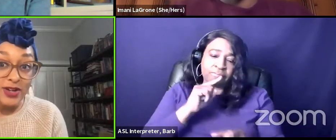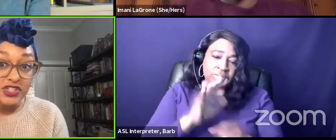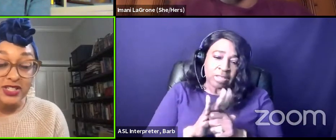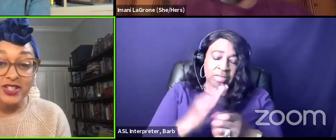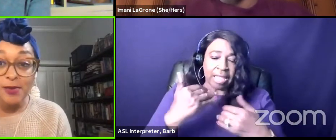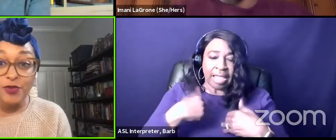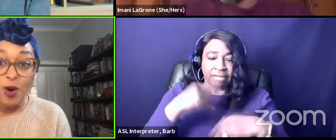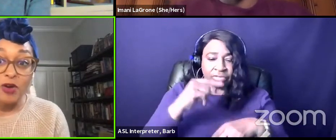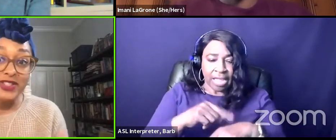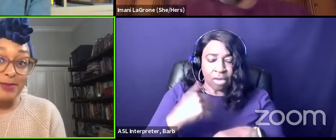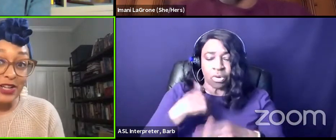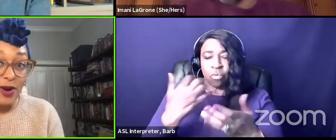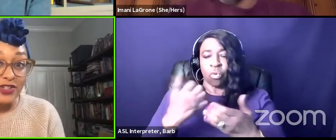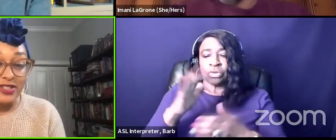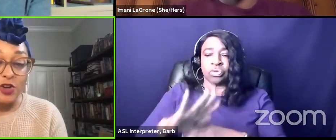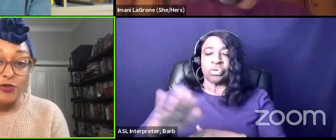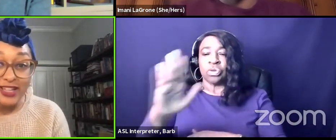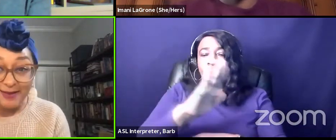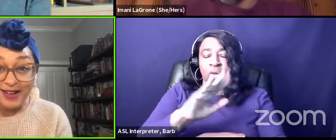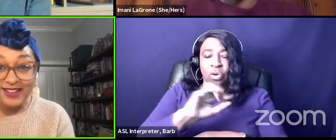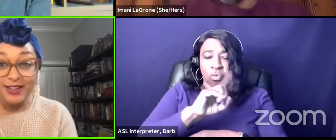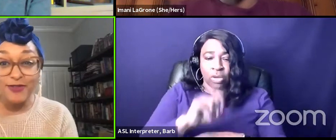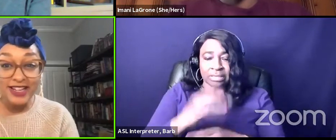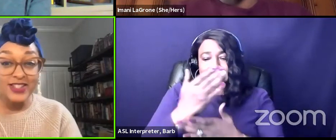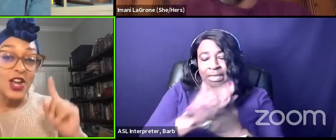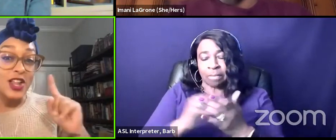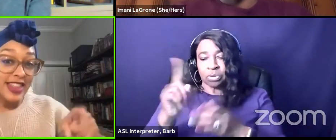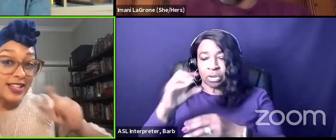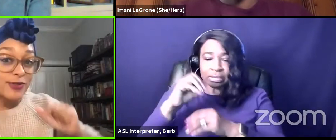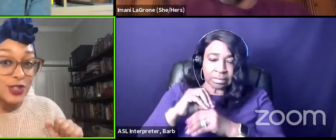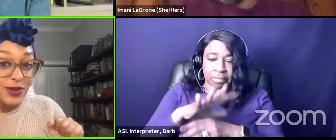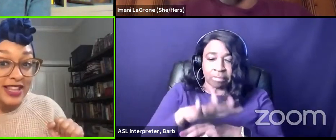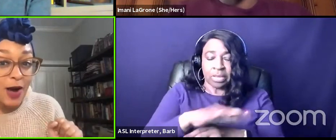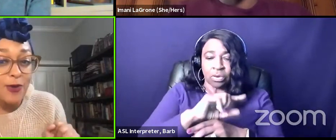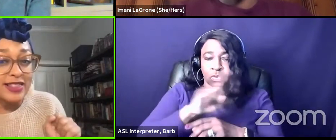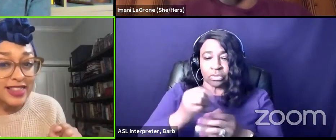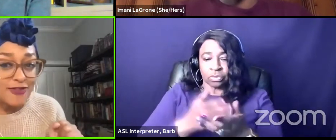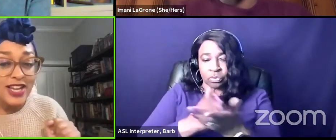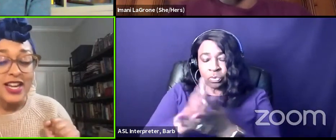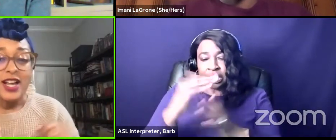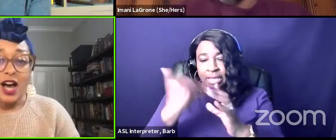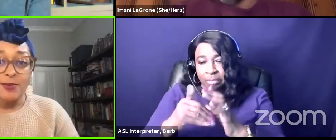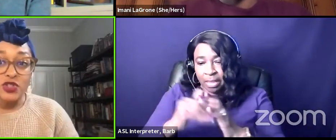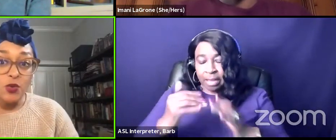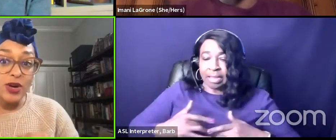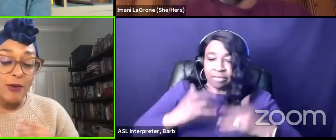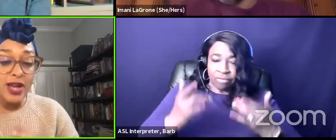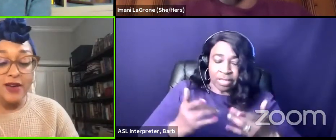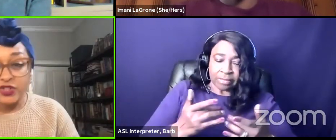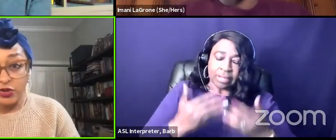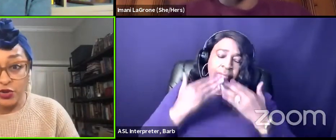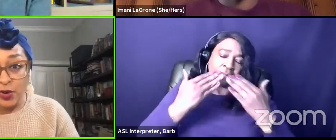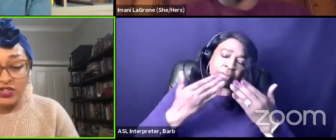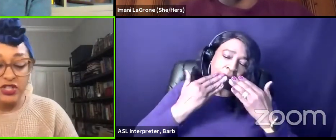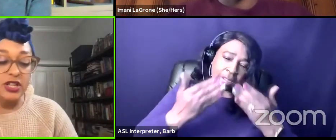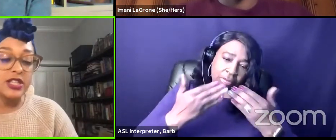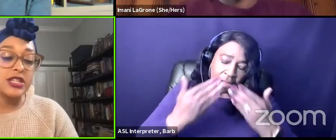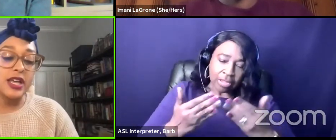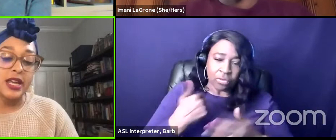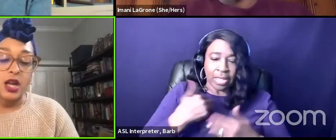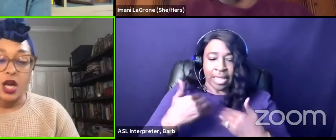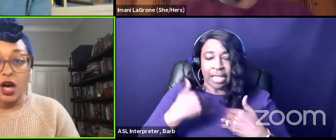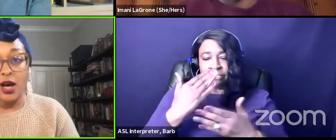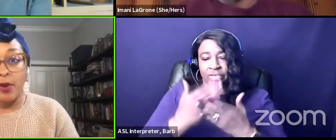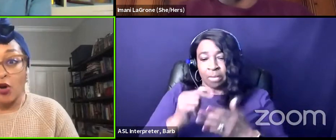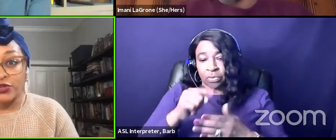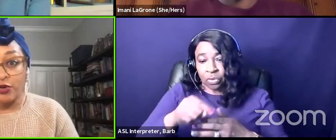want your questions some of you all submitted questions over email in advance thanks for doing that we love it um so we have those questions on